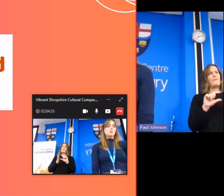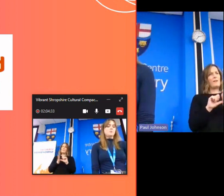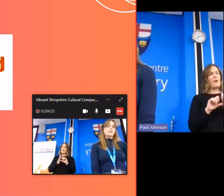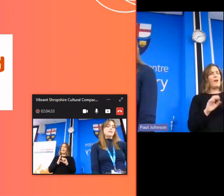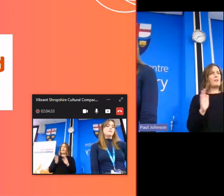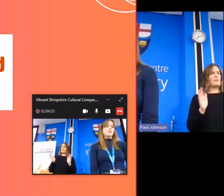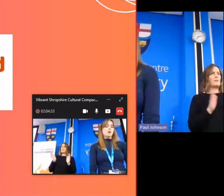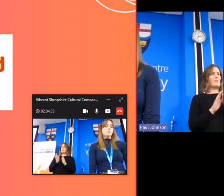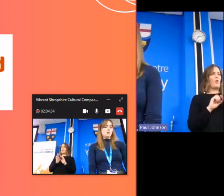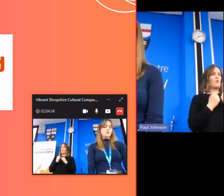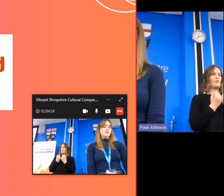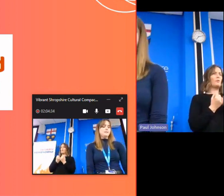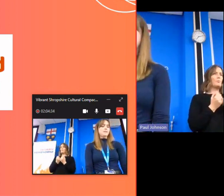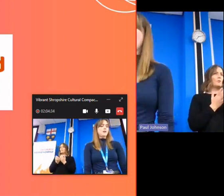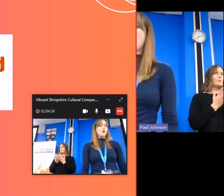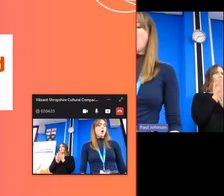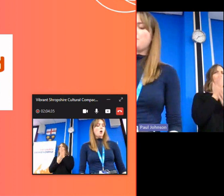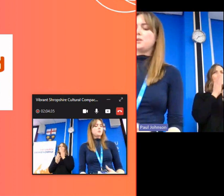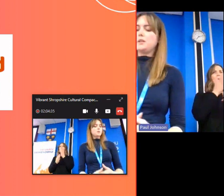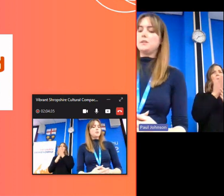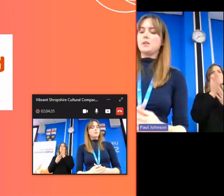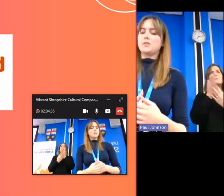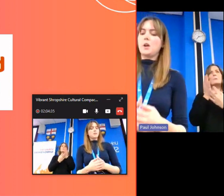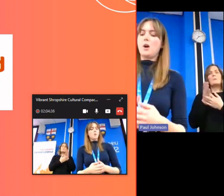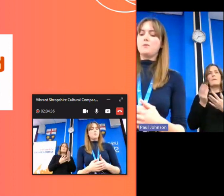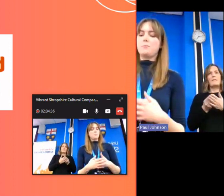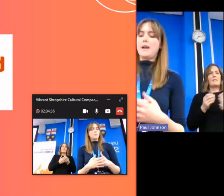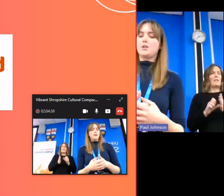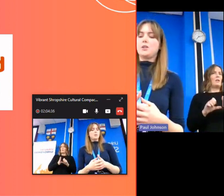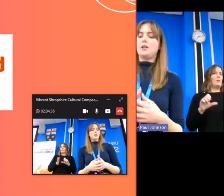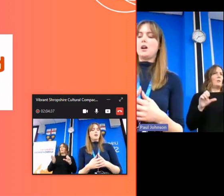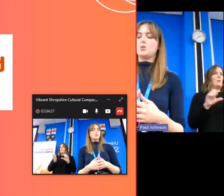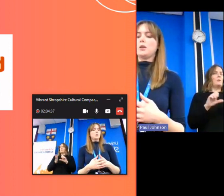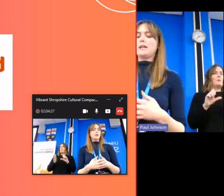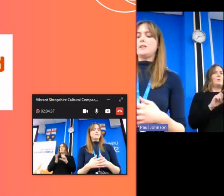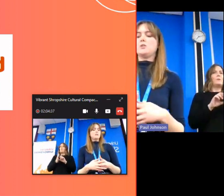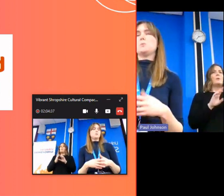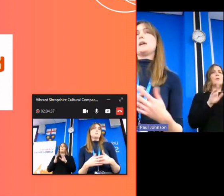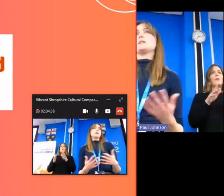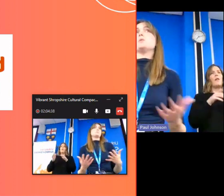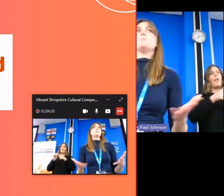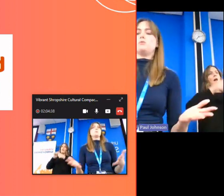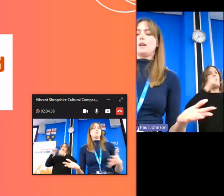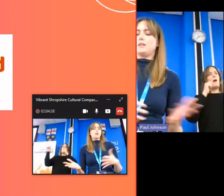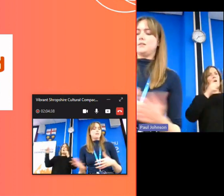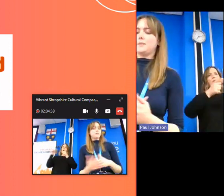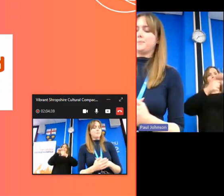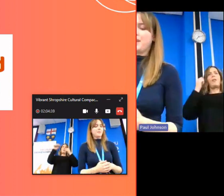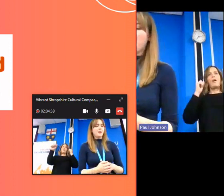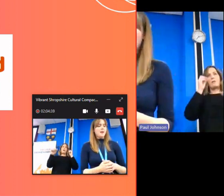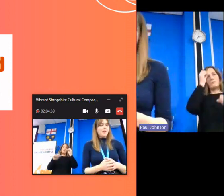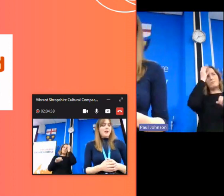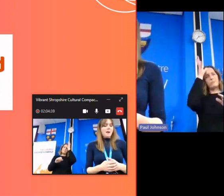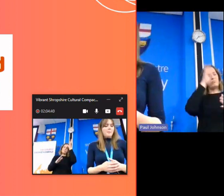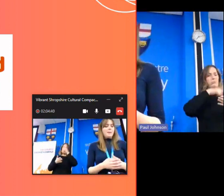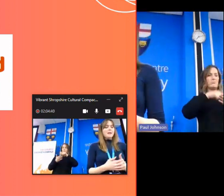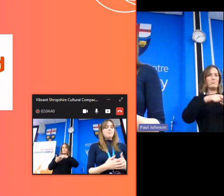become for small groups to access funding opportunities opportunities are so often pitched at large organizations with expert bid writers